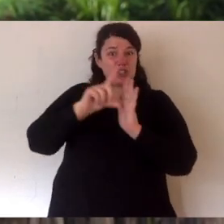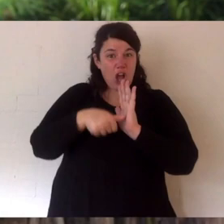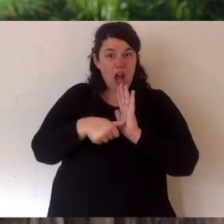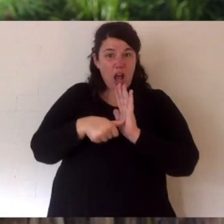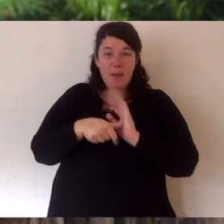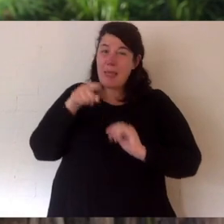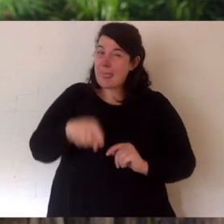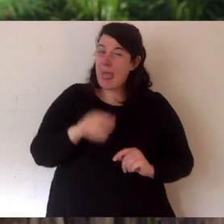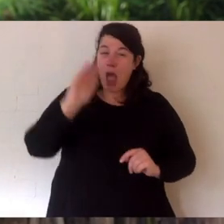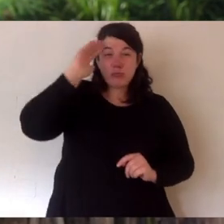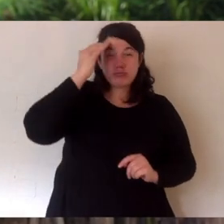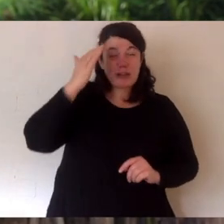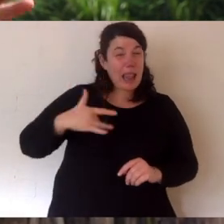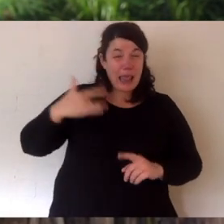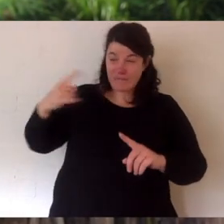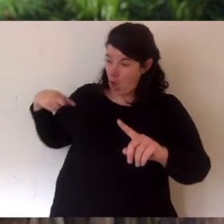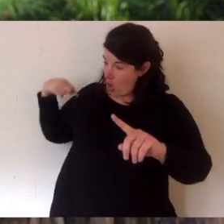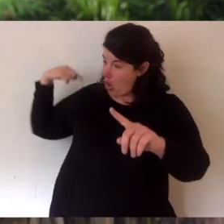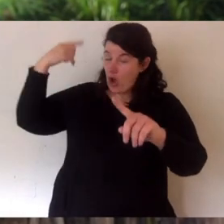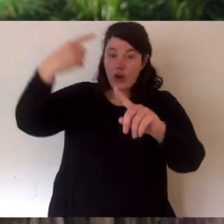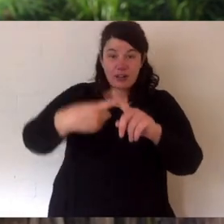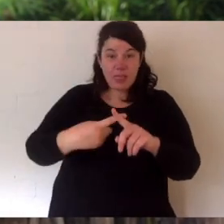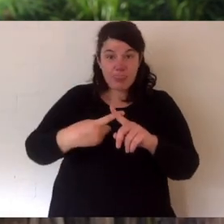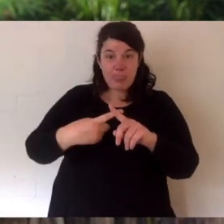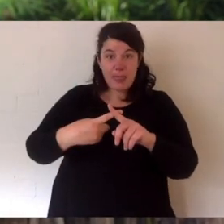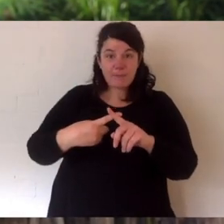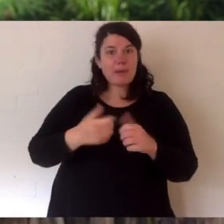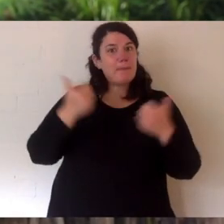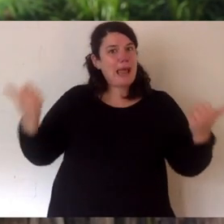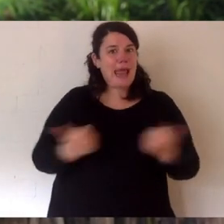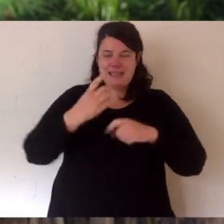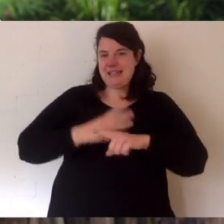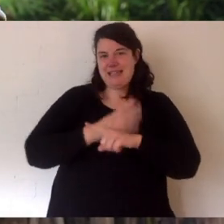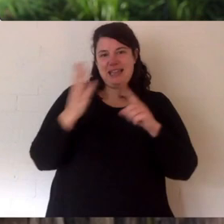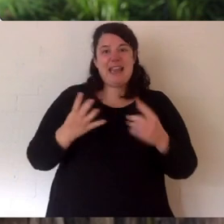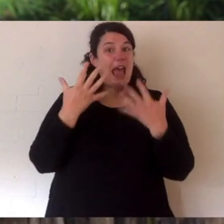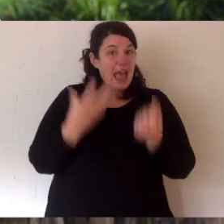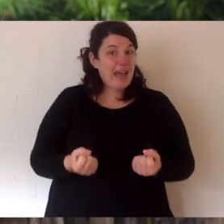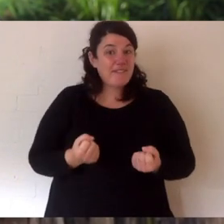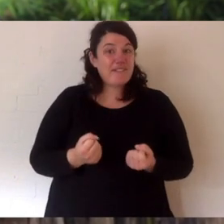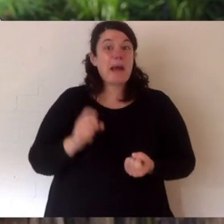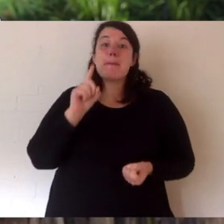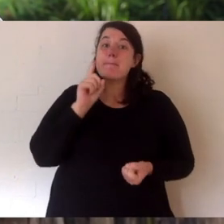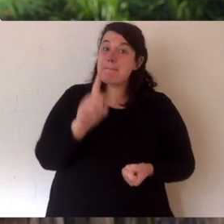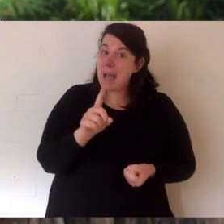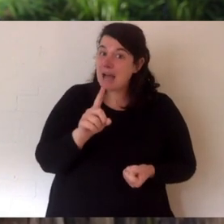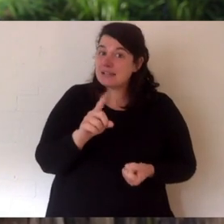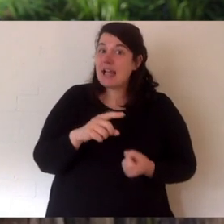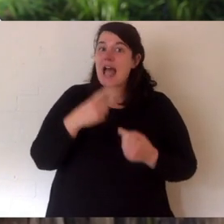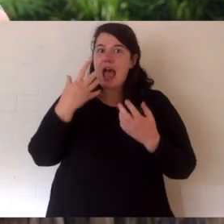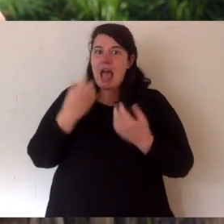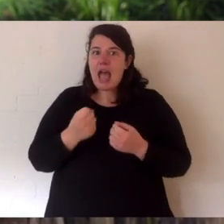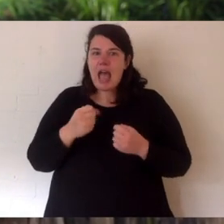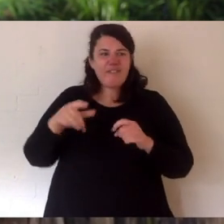earth since the age of dinosaurs. But they're little heroes because they're hanging on in there. Their species isn't endangered.